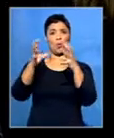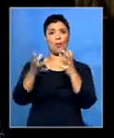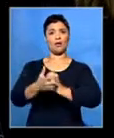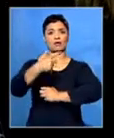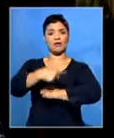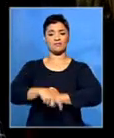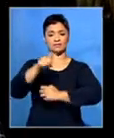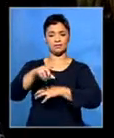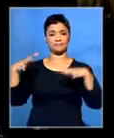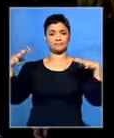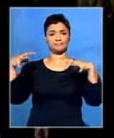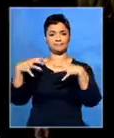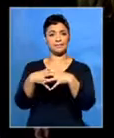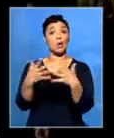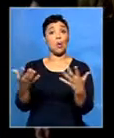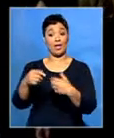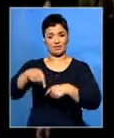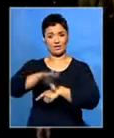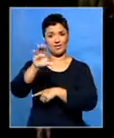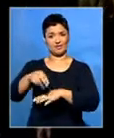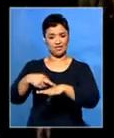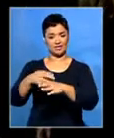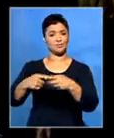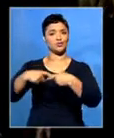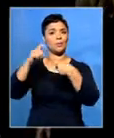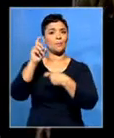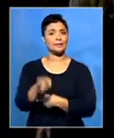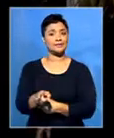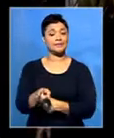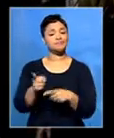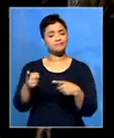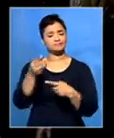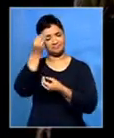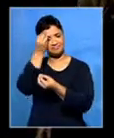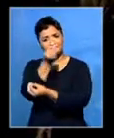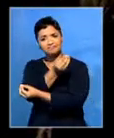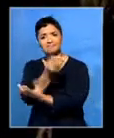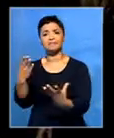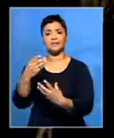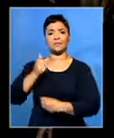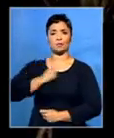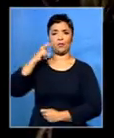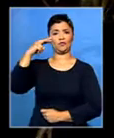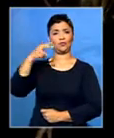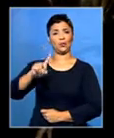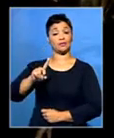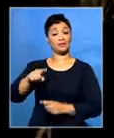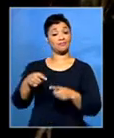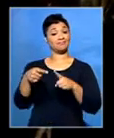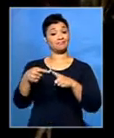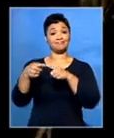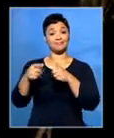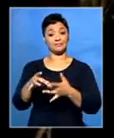conference against racism here in South Africa. And he did share some views there. But also, he made the point